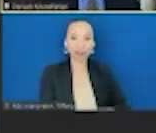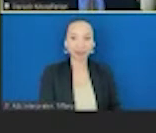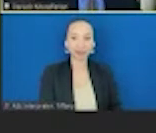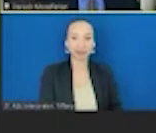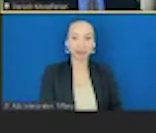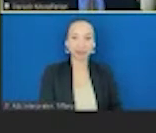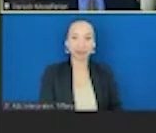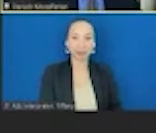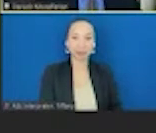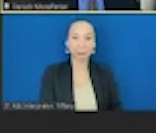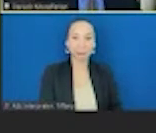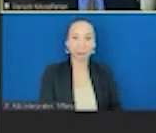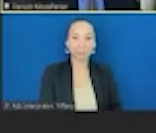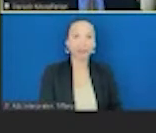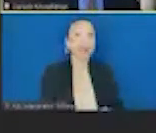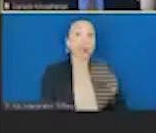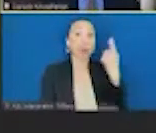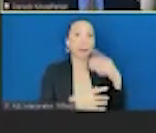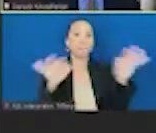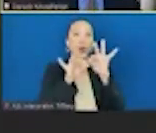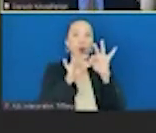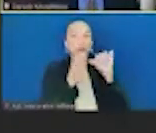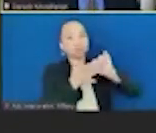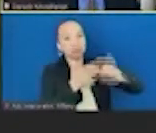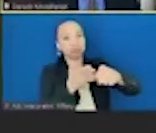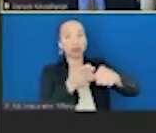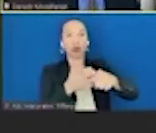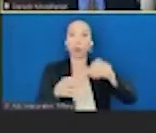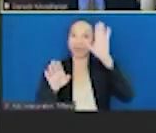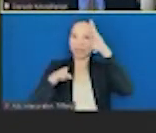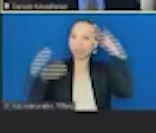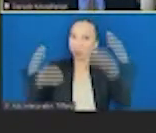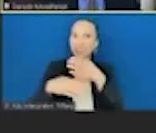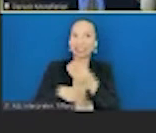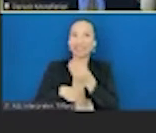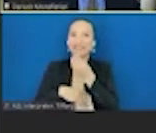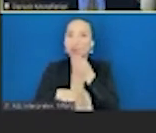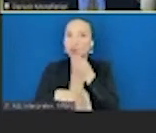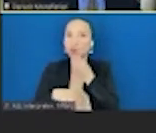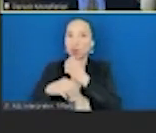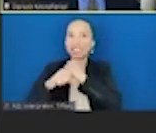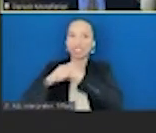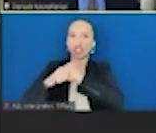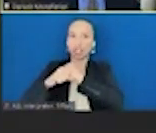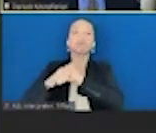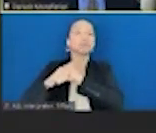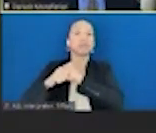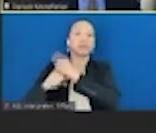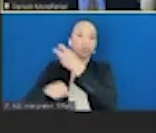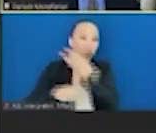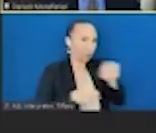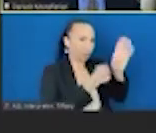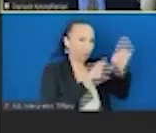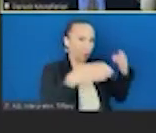would like to talk about is we need to switch from talking about food security to nutrition security. We've been talking about food